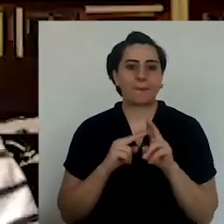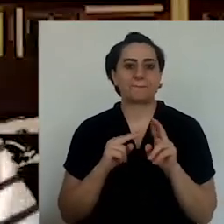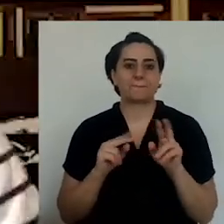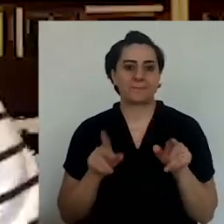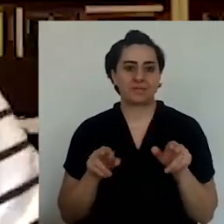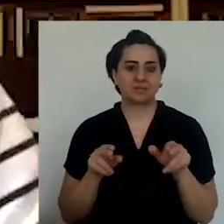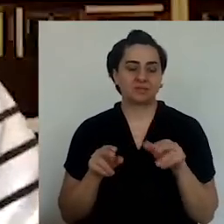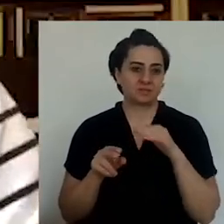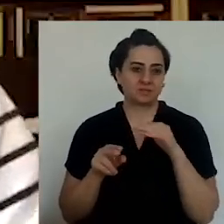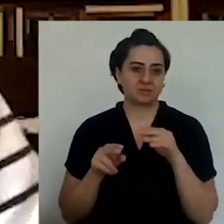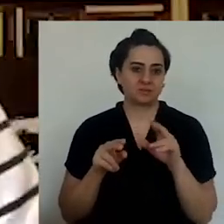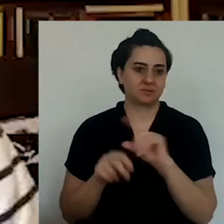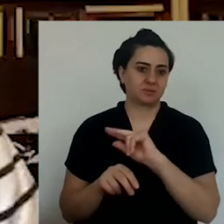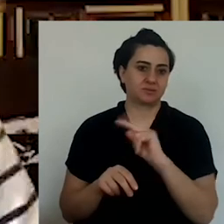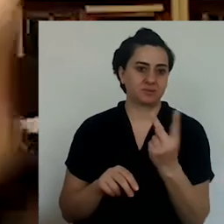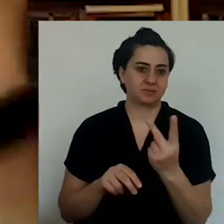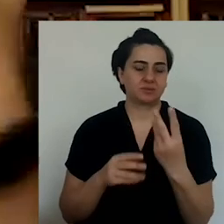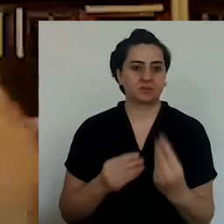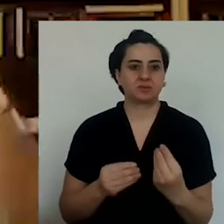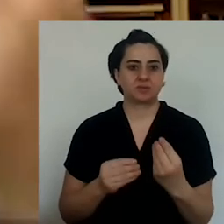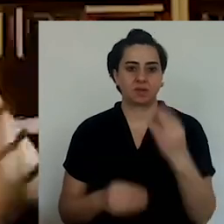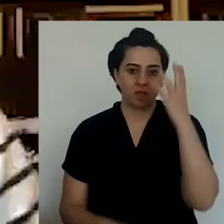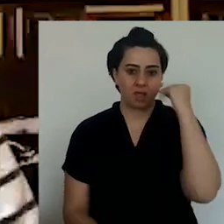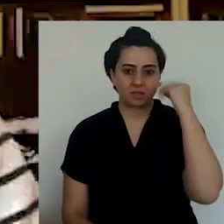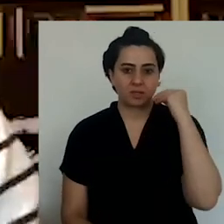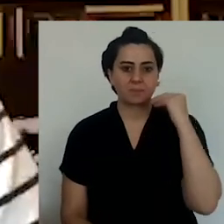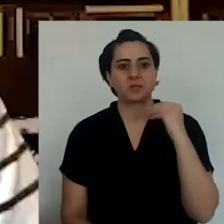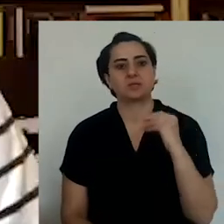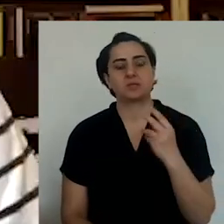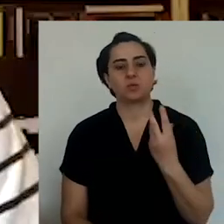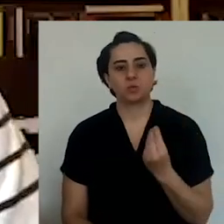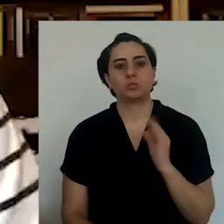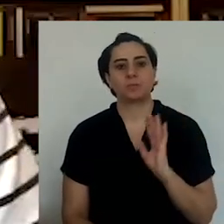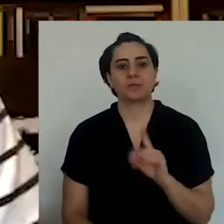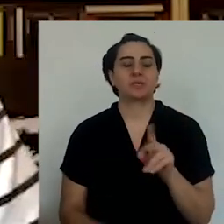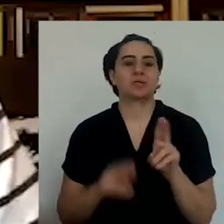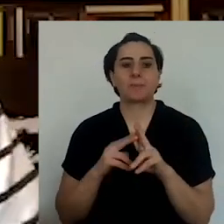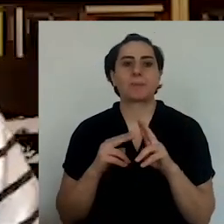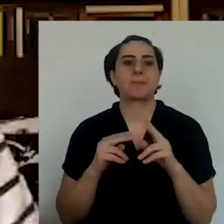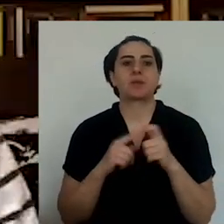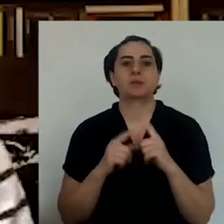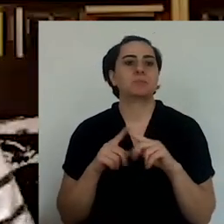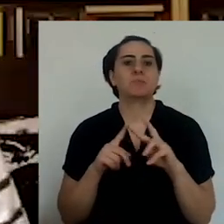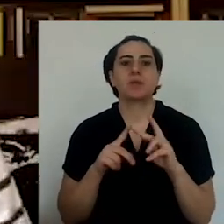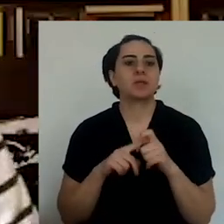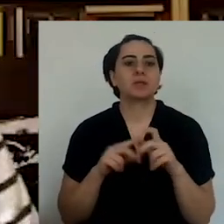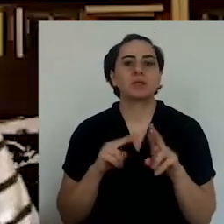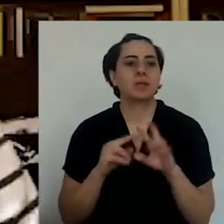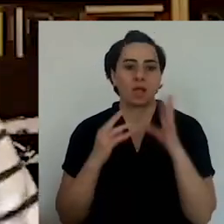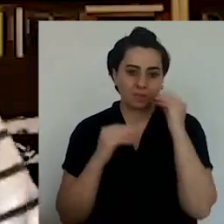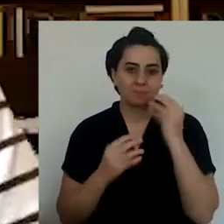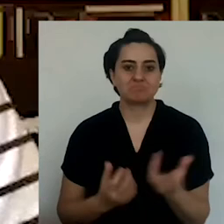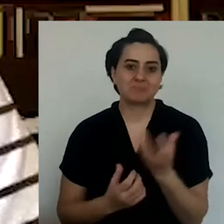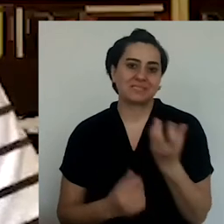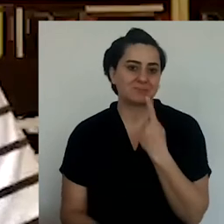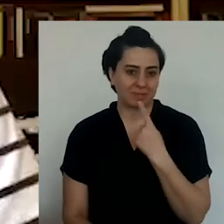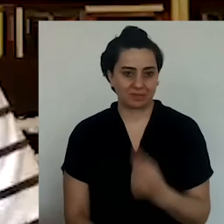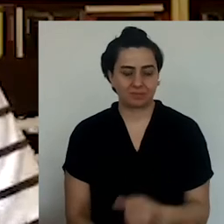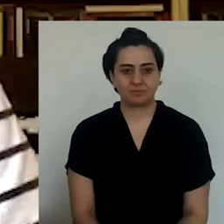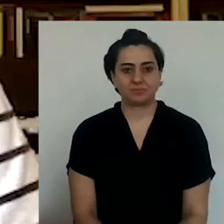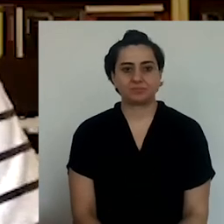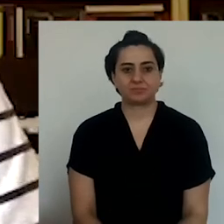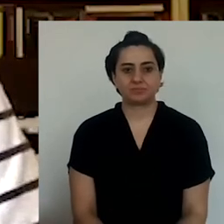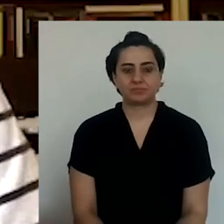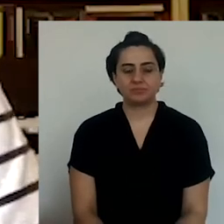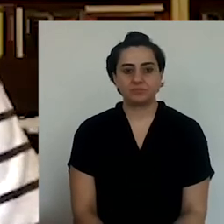kebap, Urfa kebap, and kebap place gained a different meaning. But